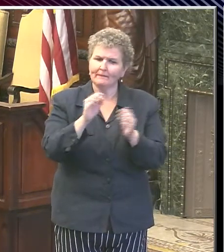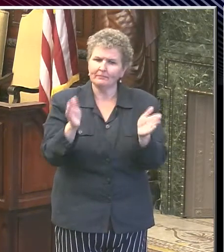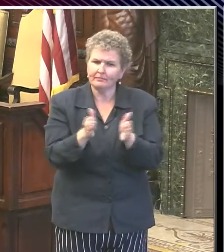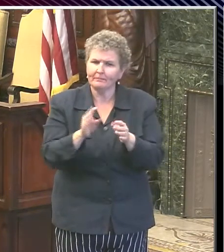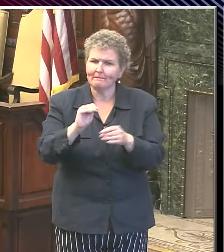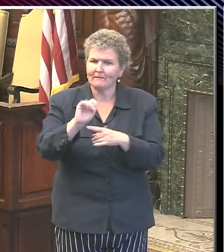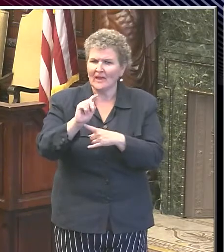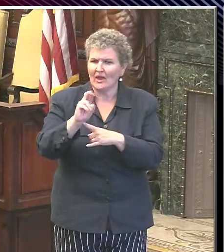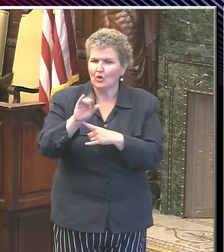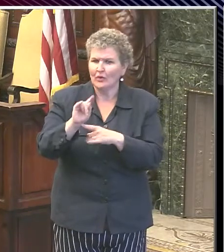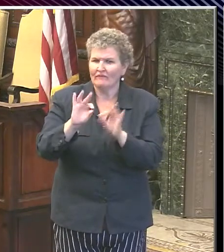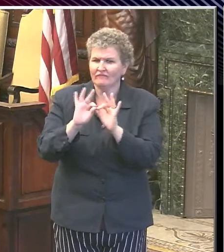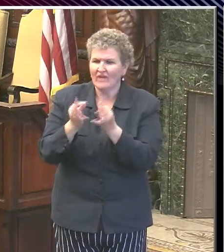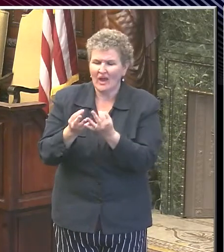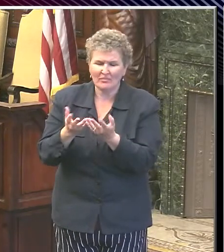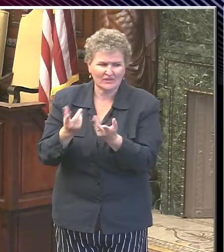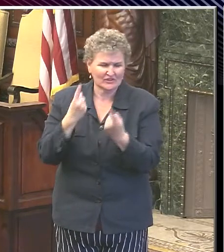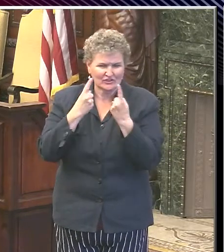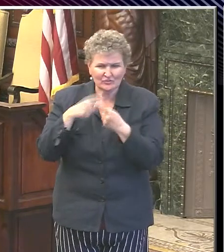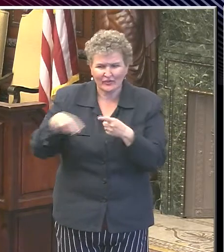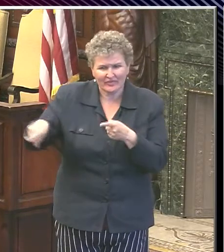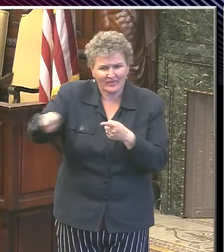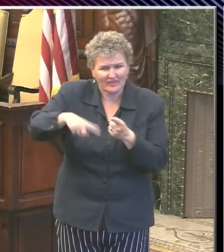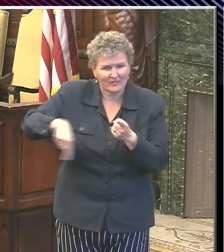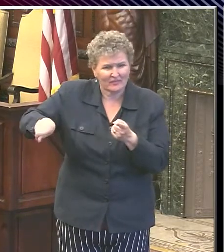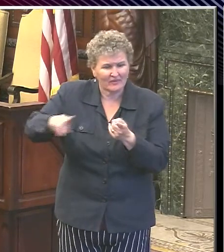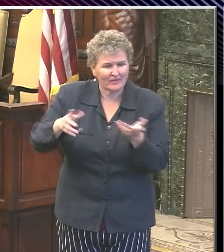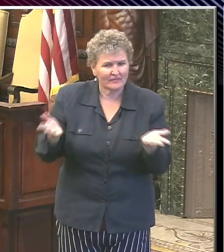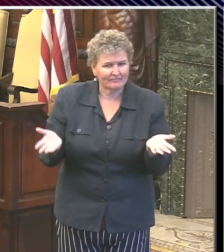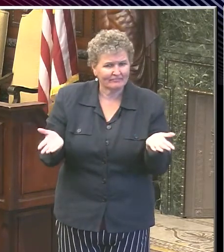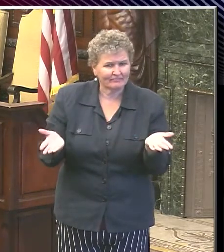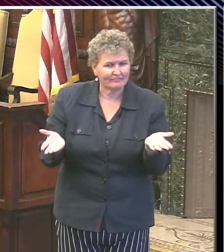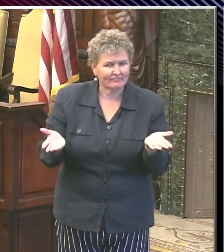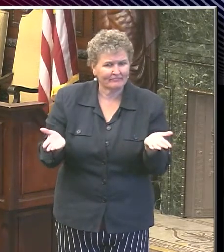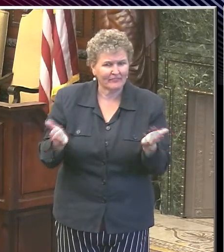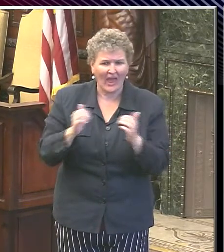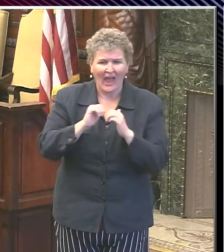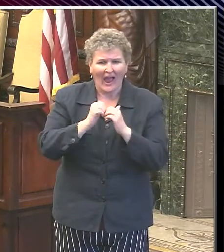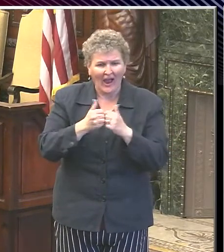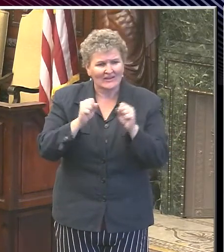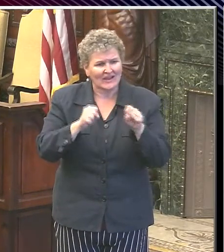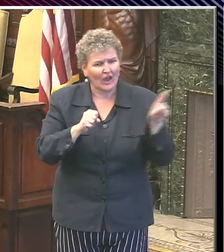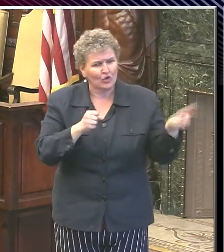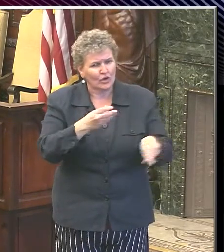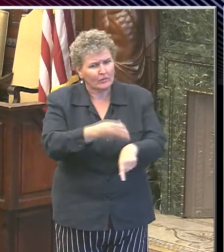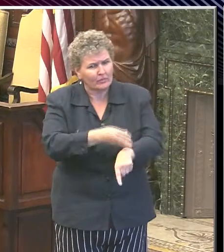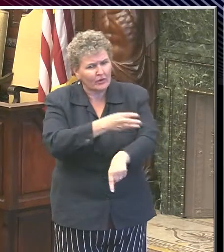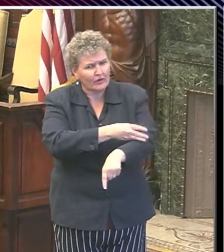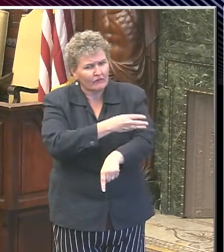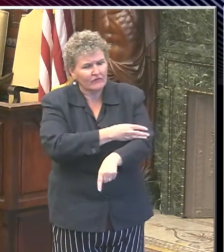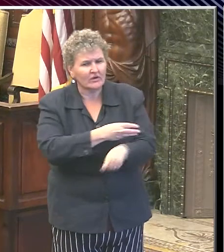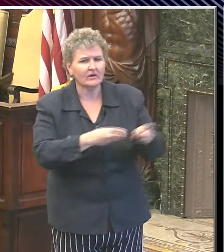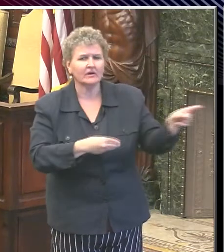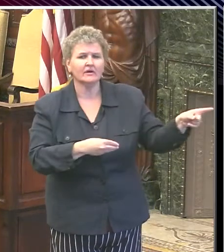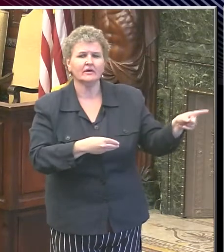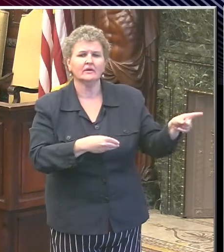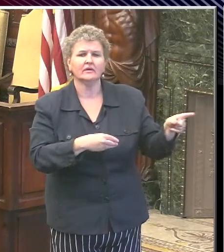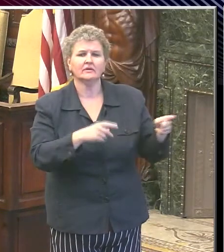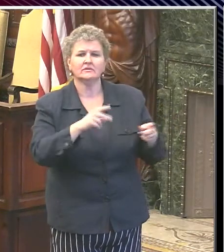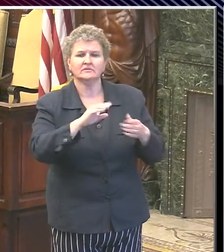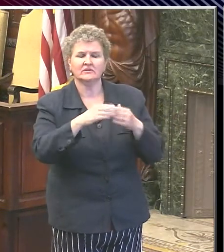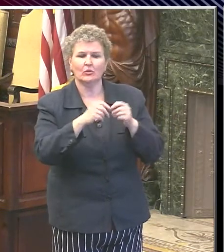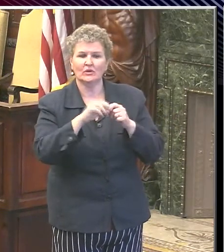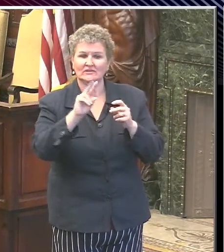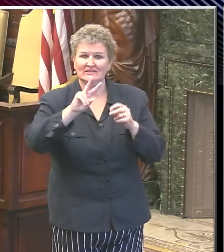a second wave be even, wouldn't it be more severe for those communities? Well, I'm to let Dr. Farley talk about the second wave, but there are